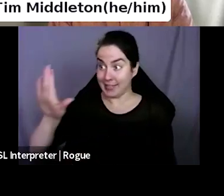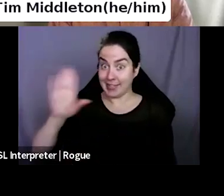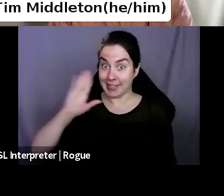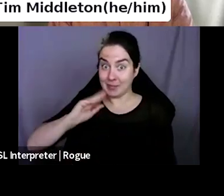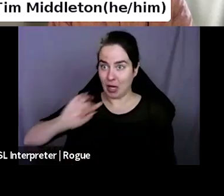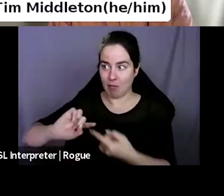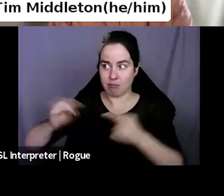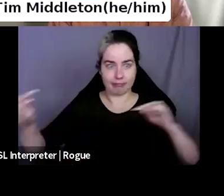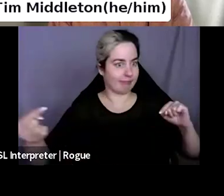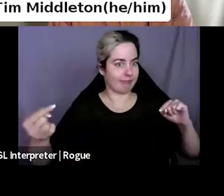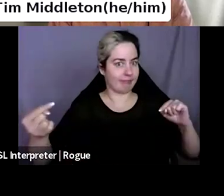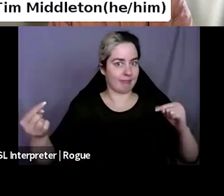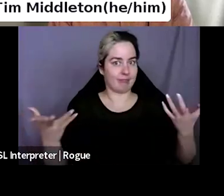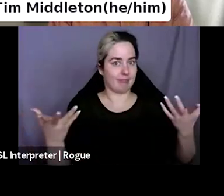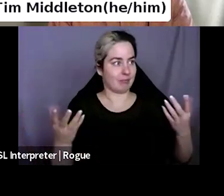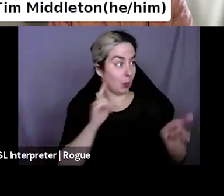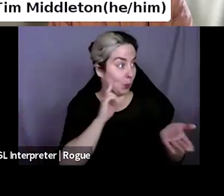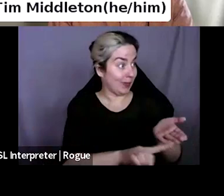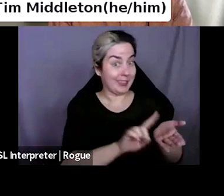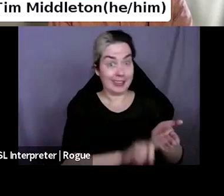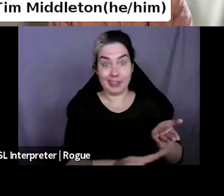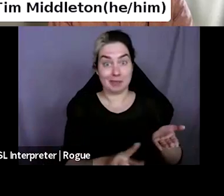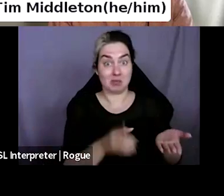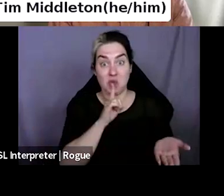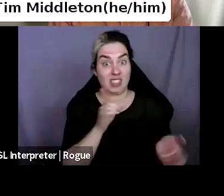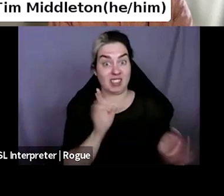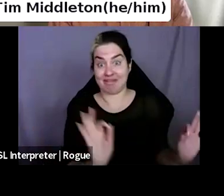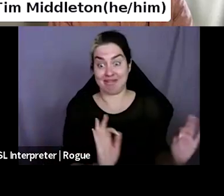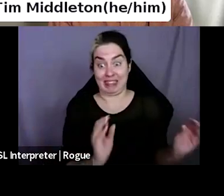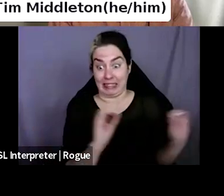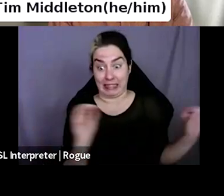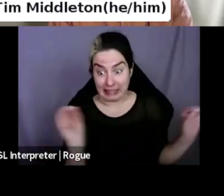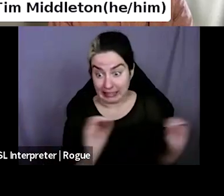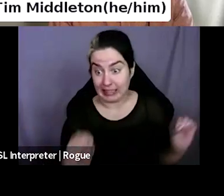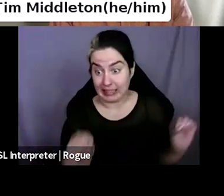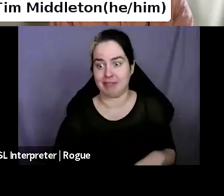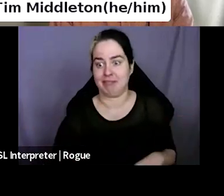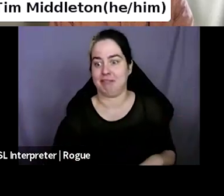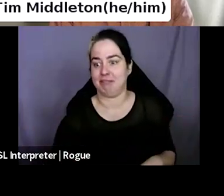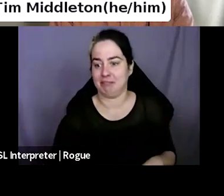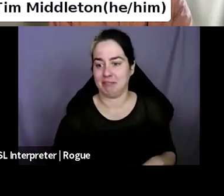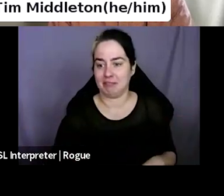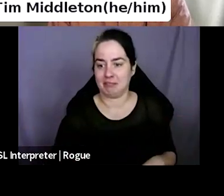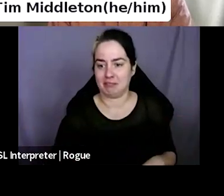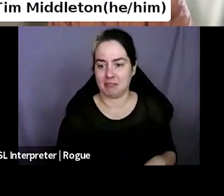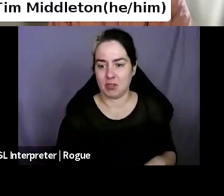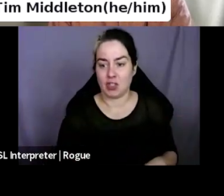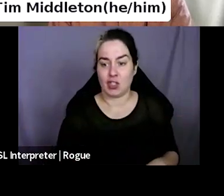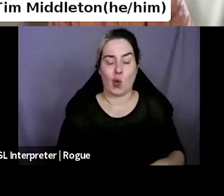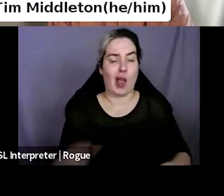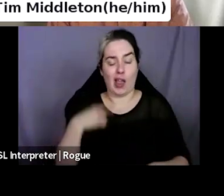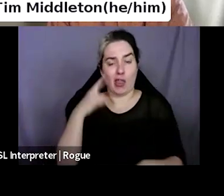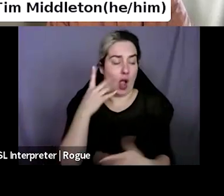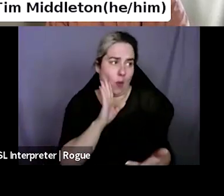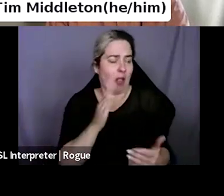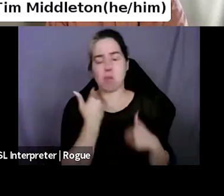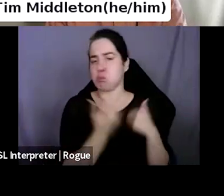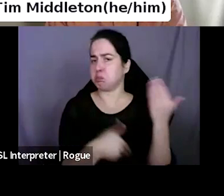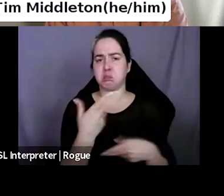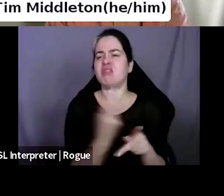virtually no research. And then I kind of just figured I'd be able to figure it out at some point. Uh,